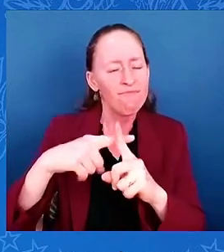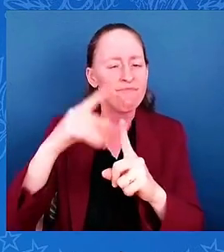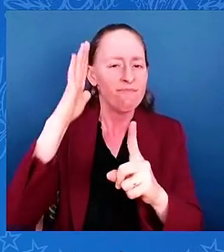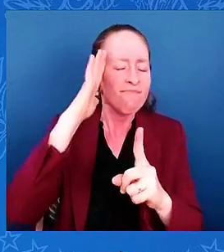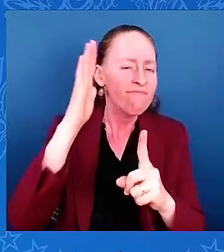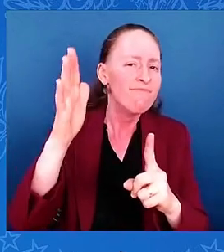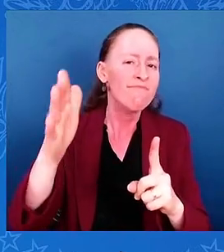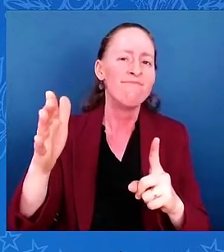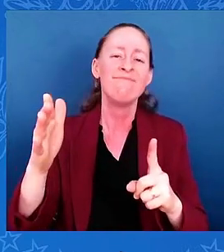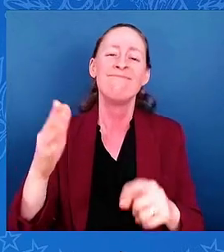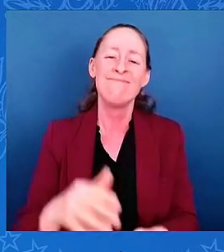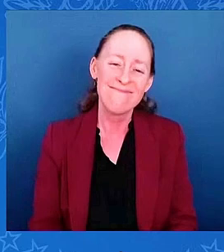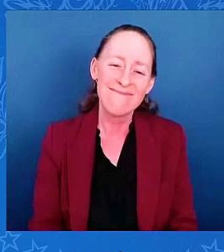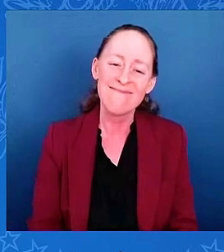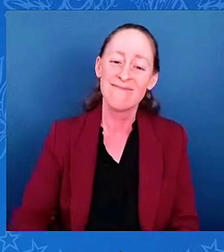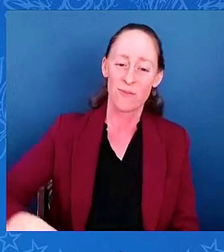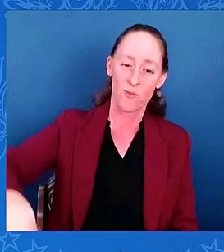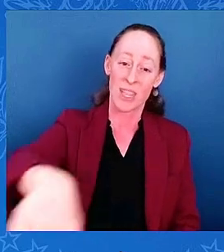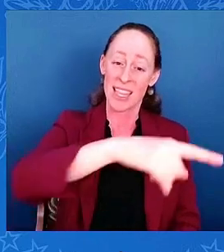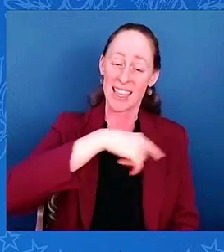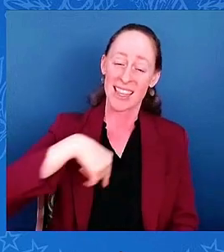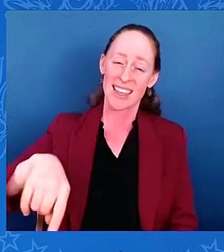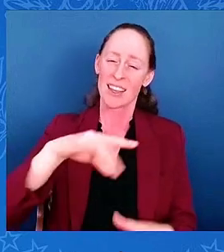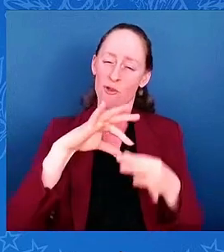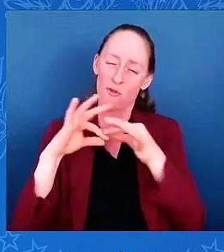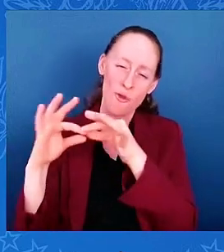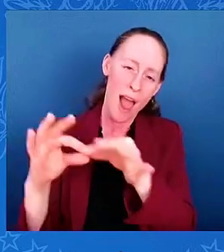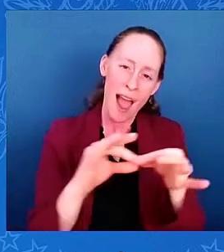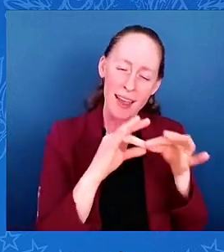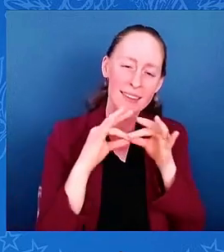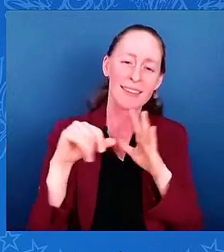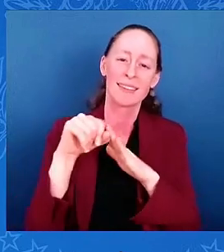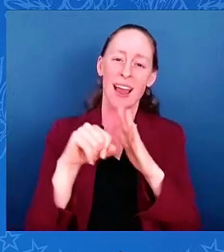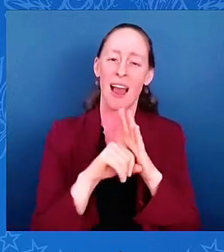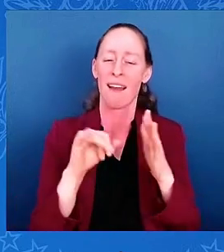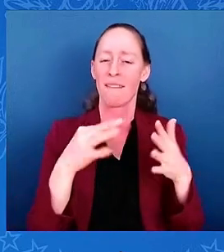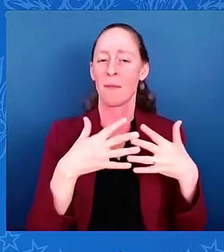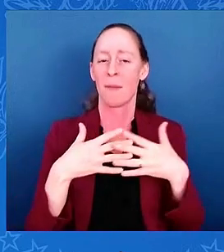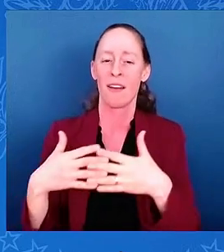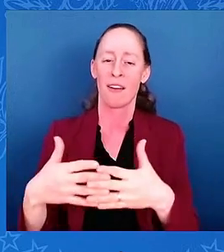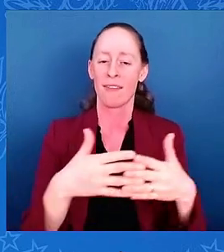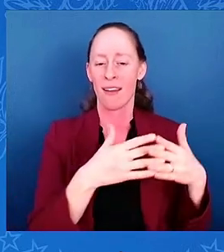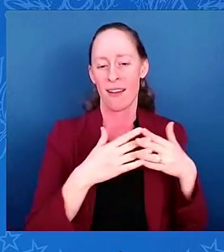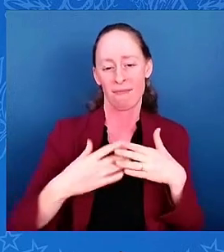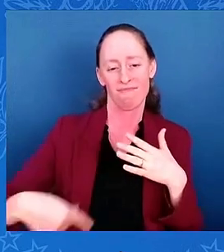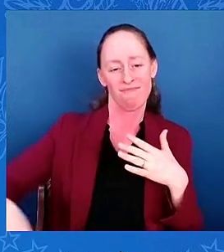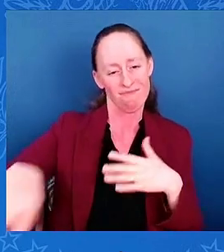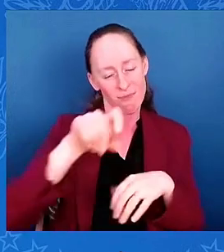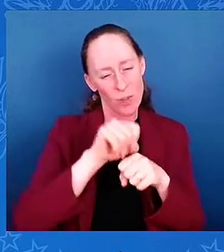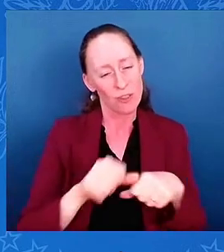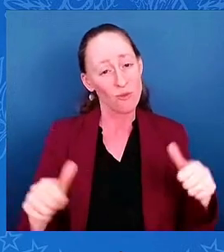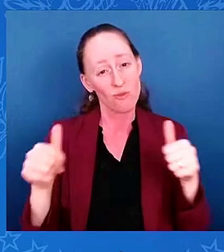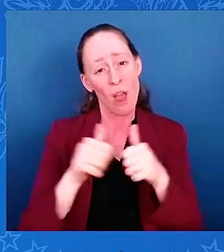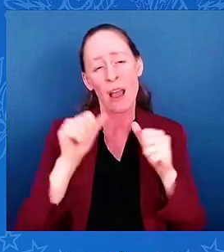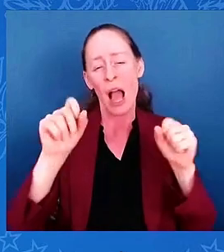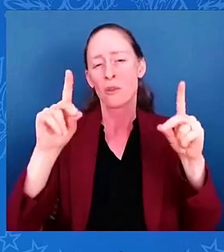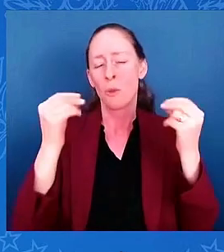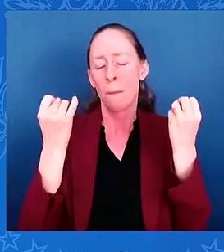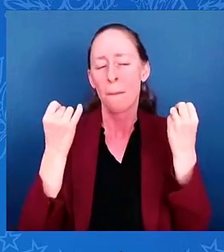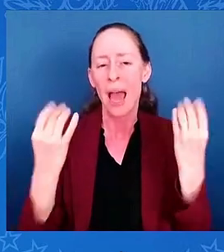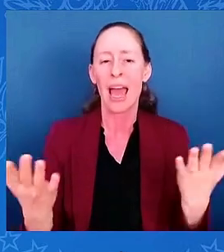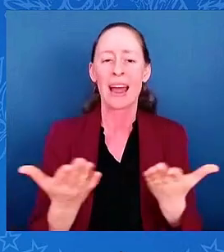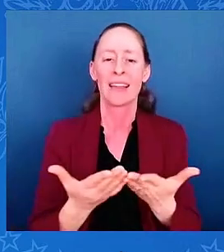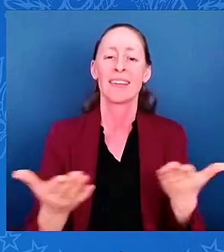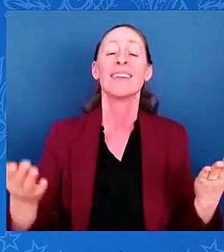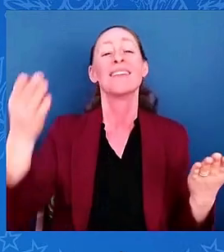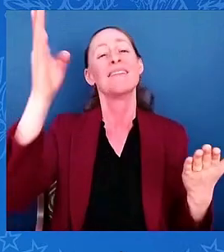can't do when we do it together. So God bless you all. And may God protect our troops. And I'm going to turn it over to the Chiefs. But I, you know, I'd have Travis